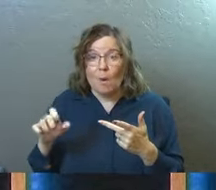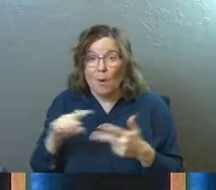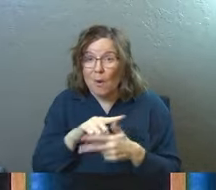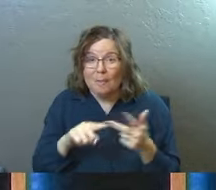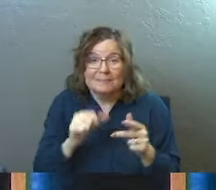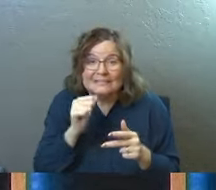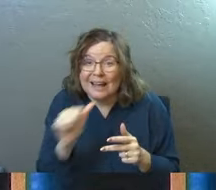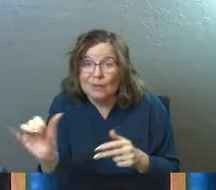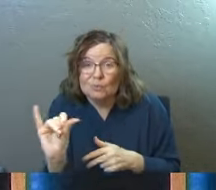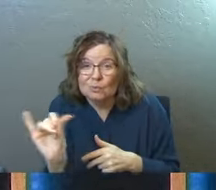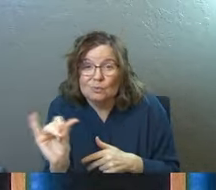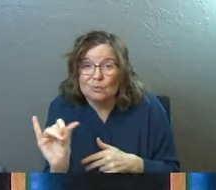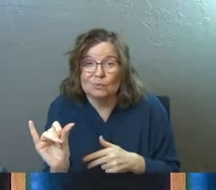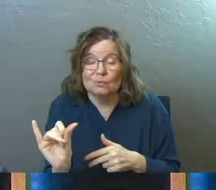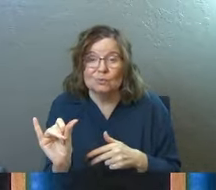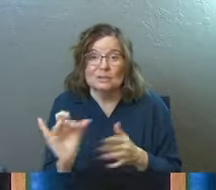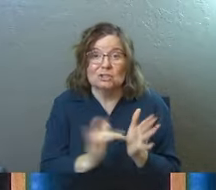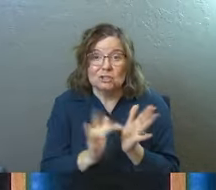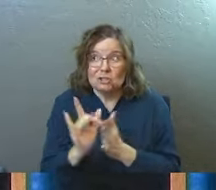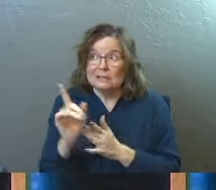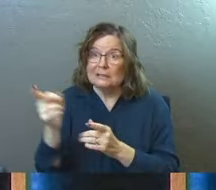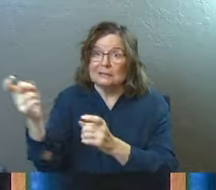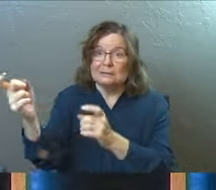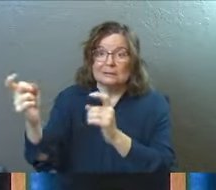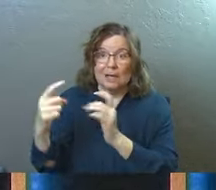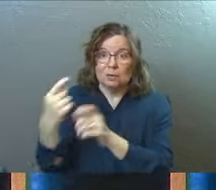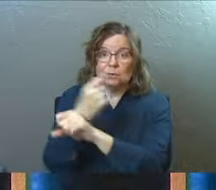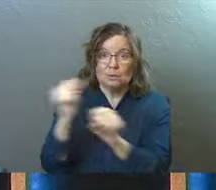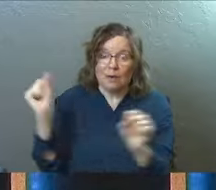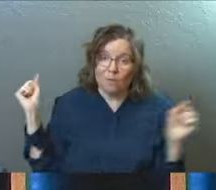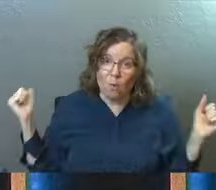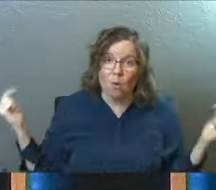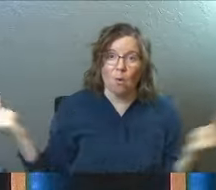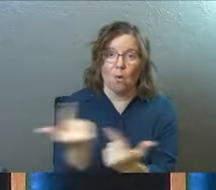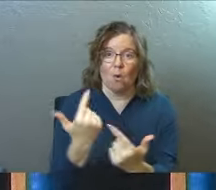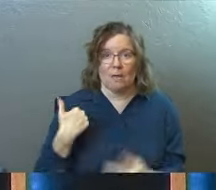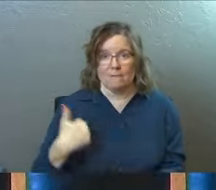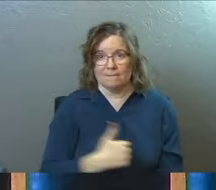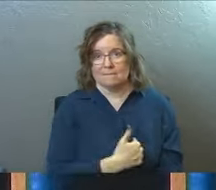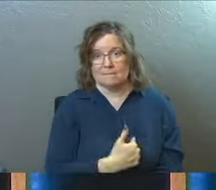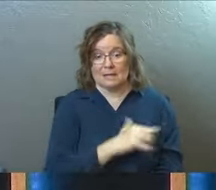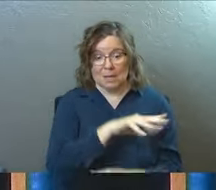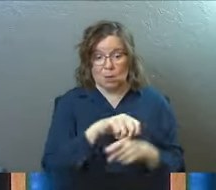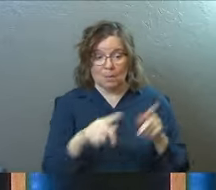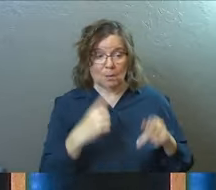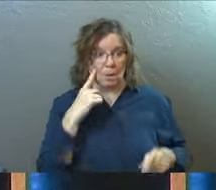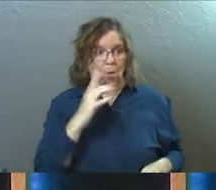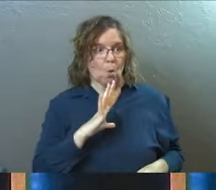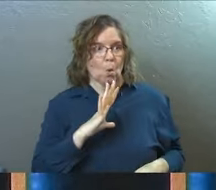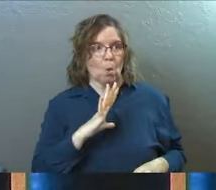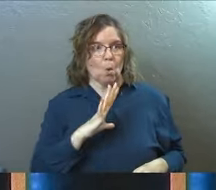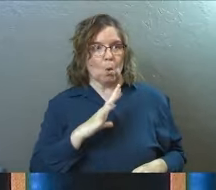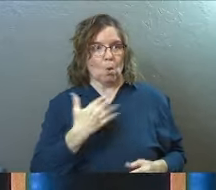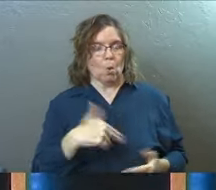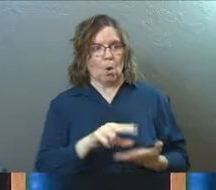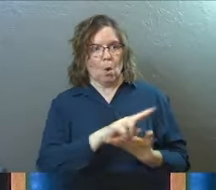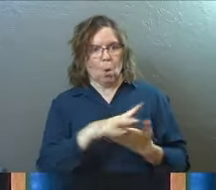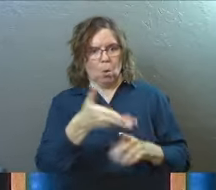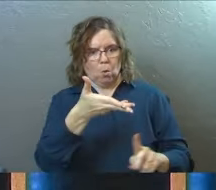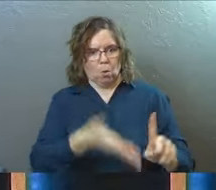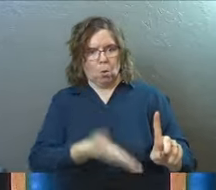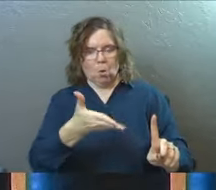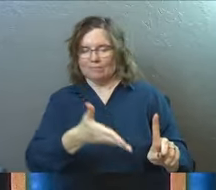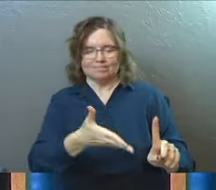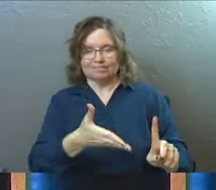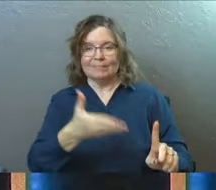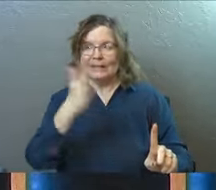So Jesus had to save all of us, including them, including people that many of us consider saints. God had to save them through